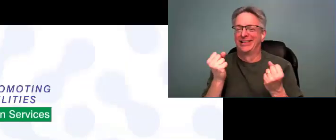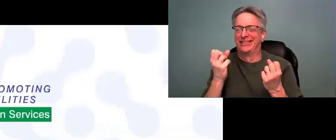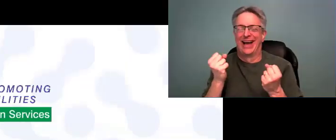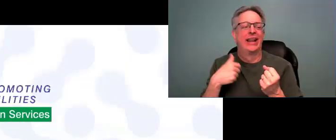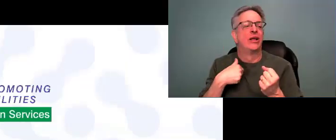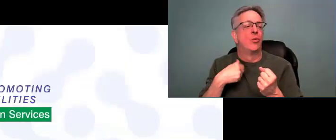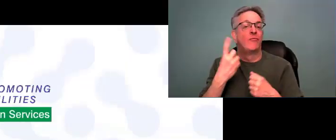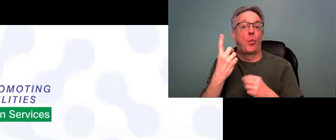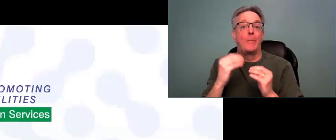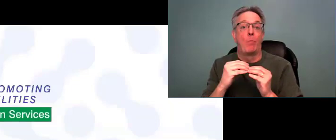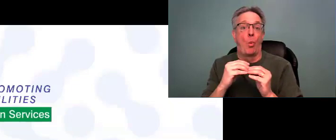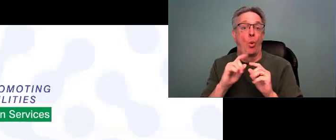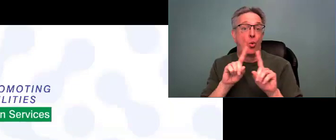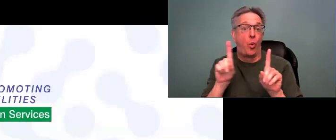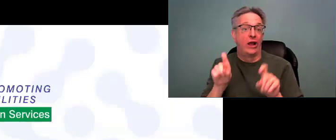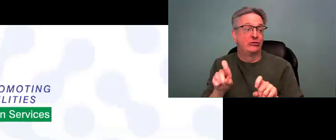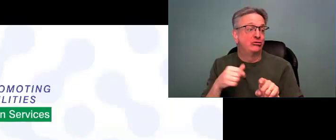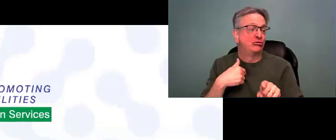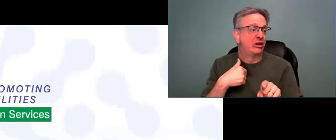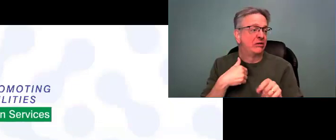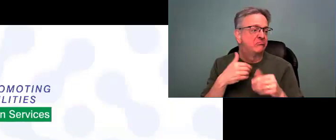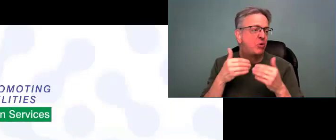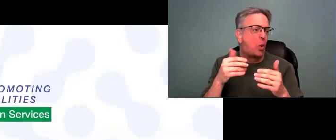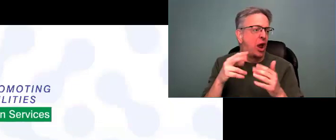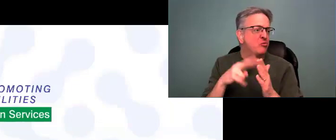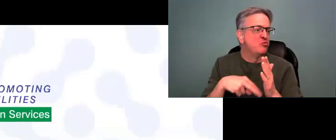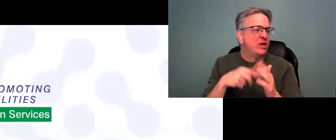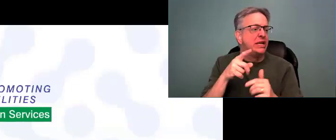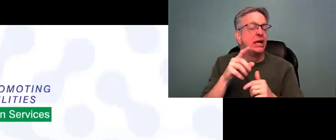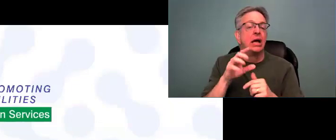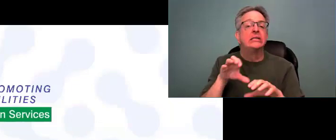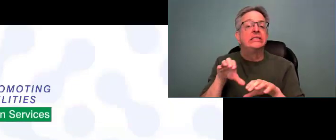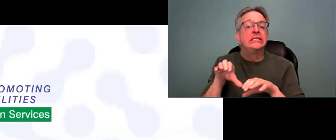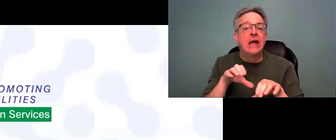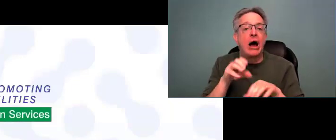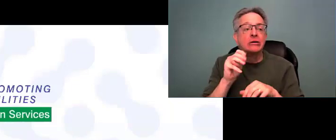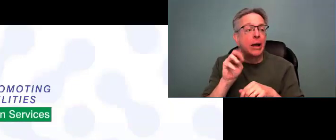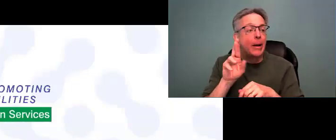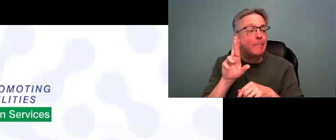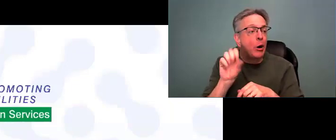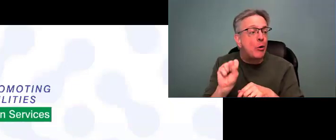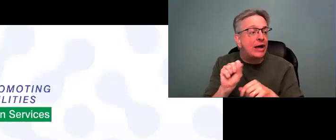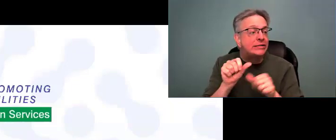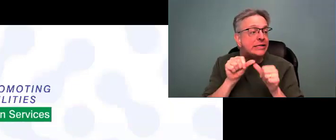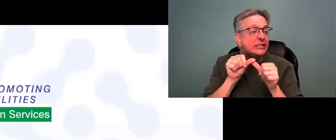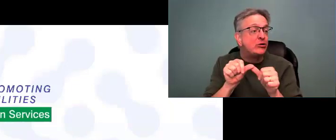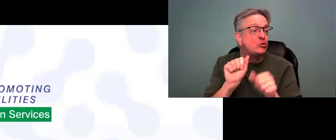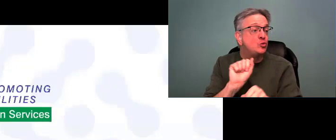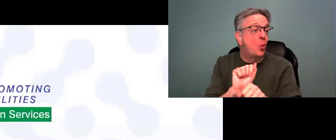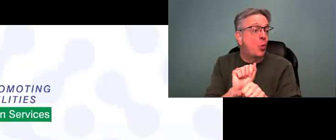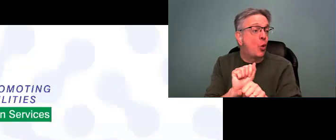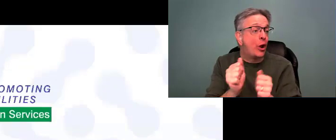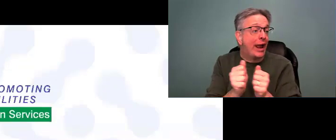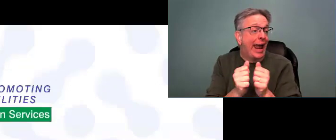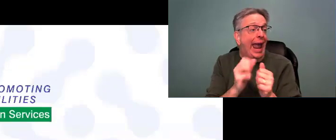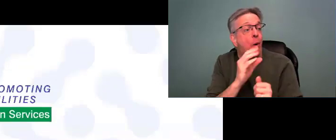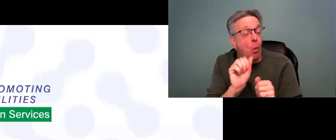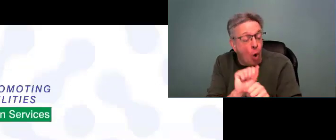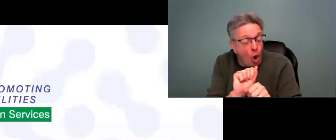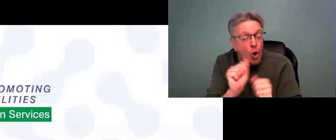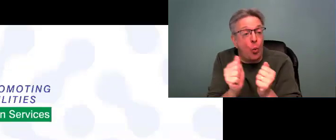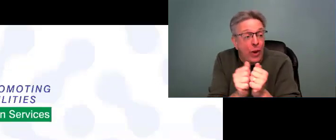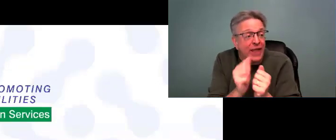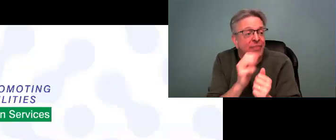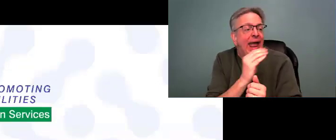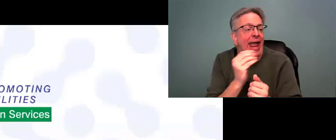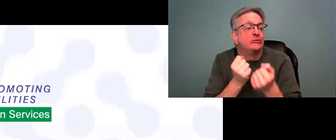This is John speaking, uh, John signing. I have one more question. Um, I'll go ahead and read this question here. It says, does MRS continue